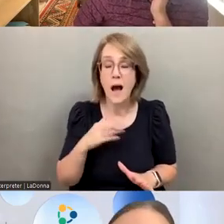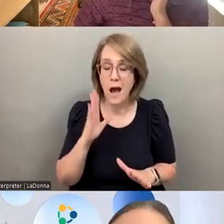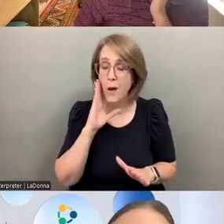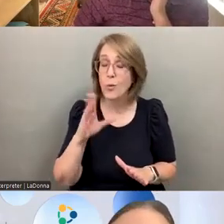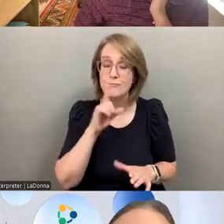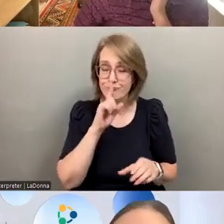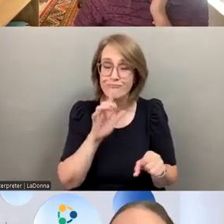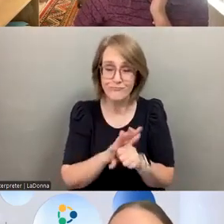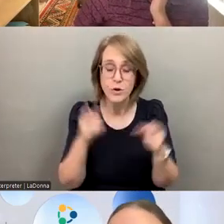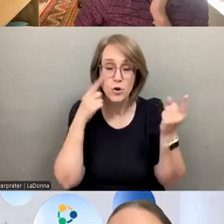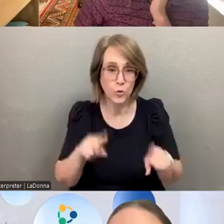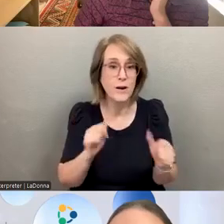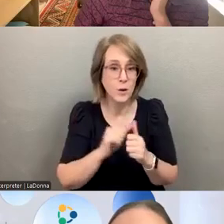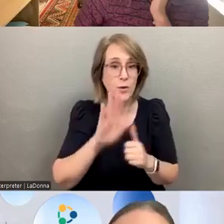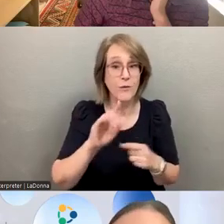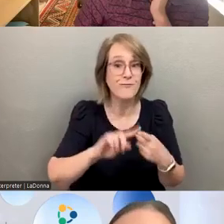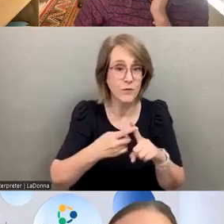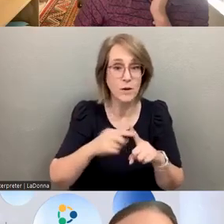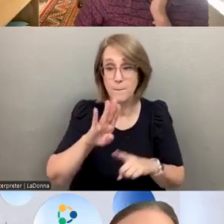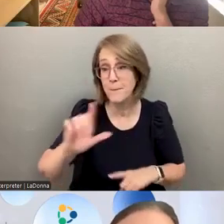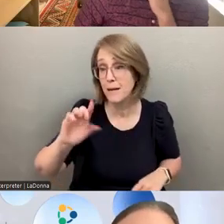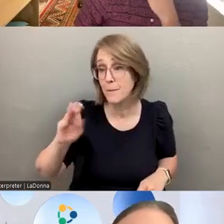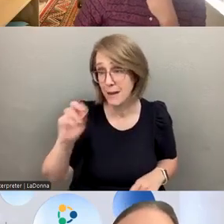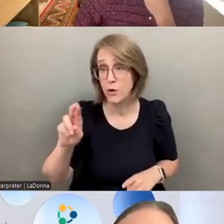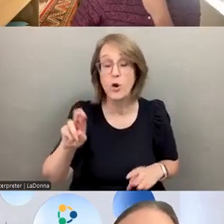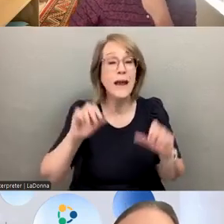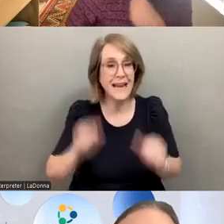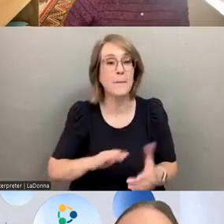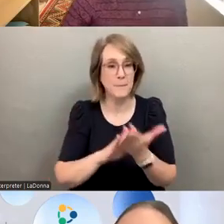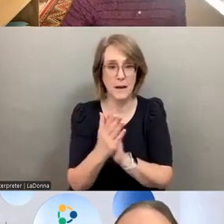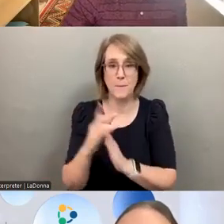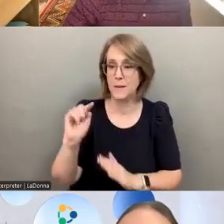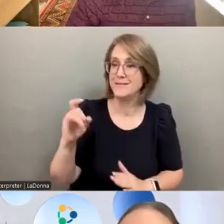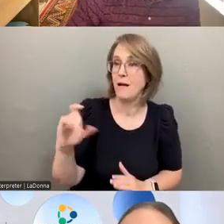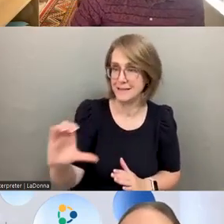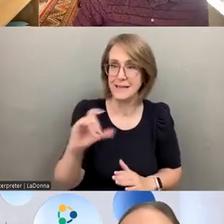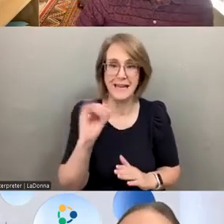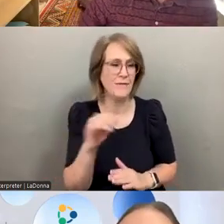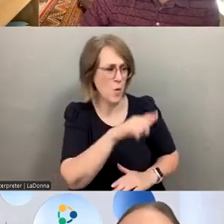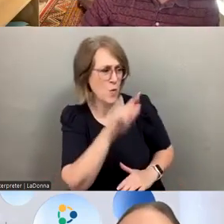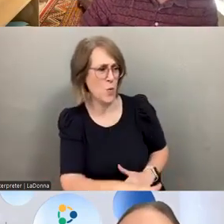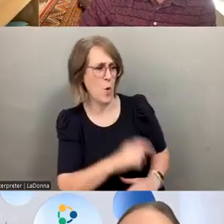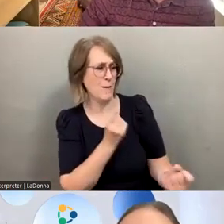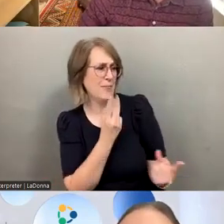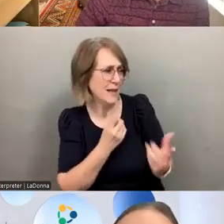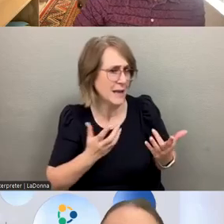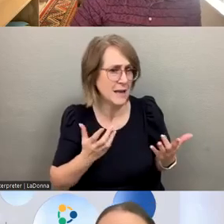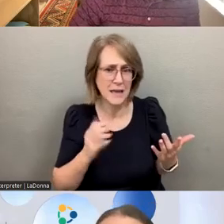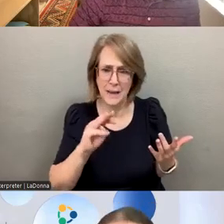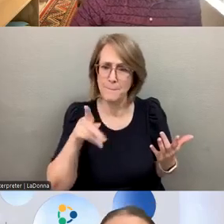agree with your friend Bill Miller who said that it can be toxic to have low empathy. But one of the things that